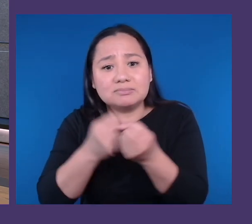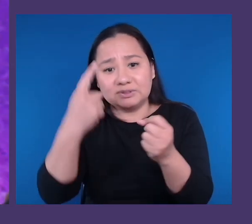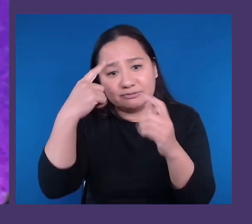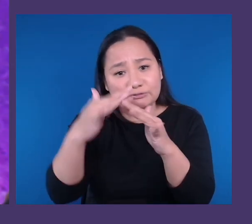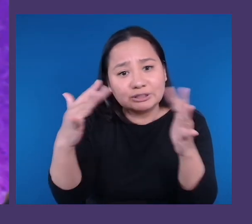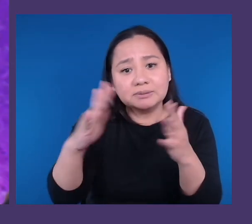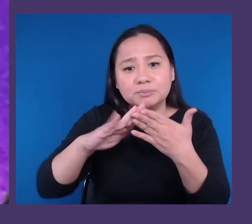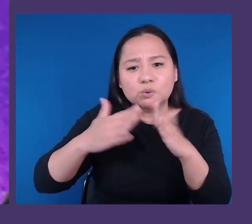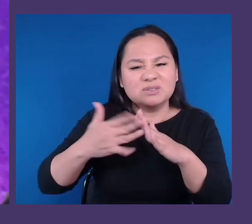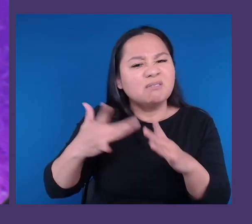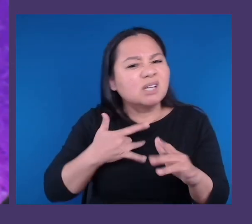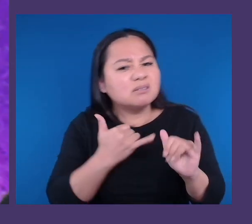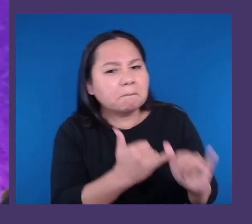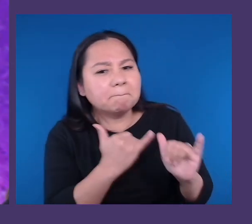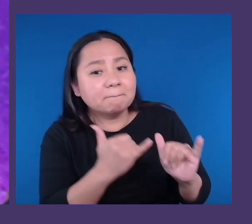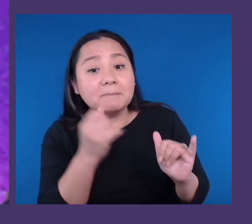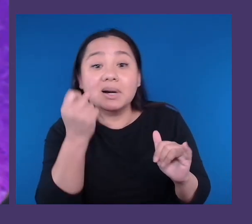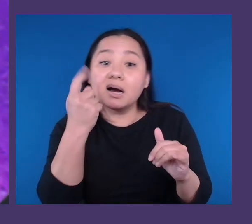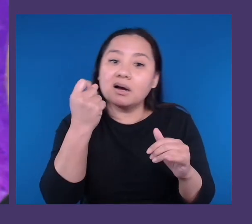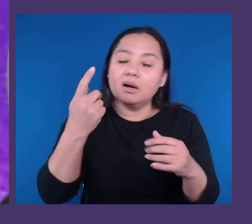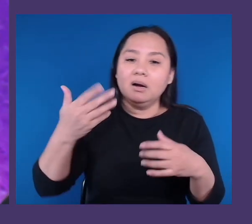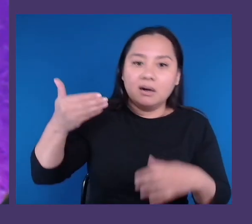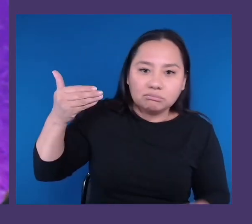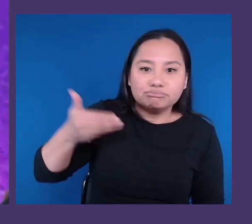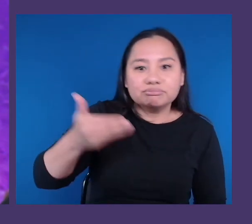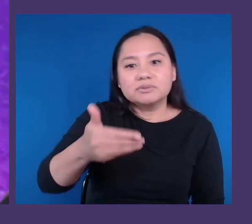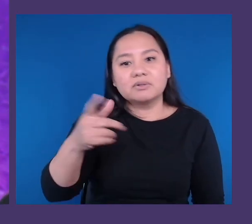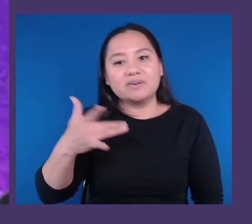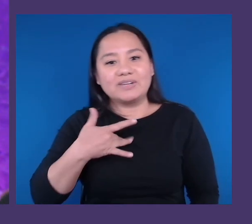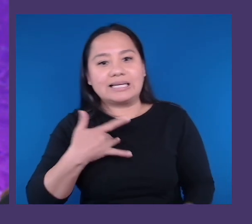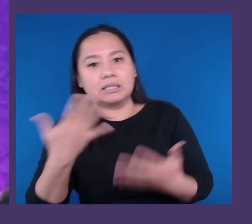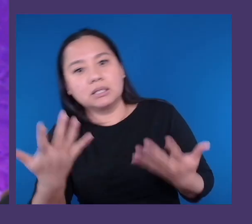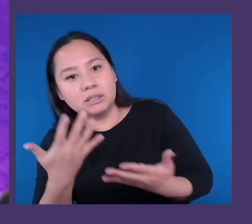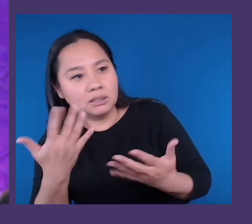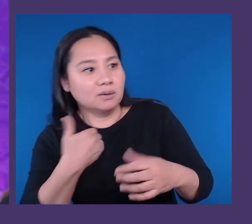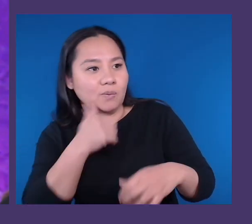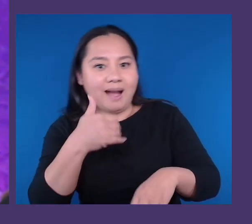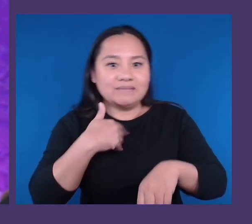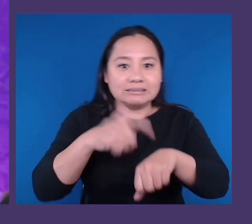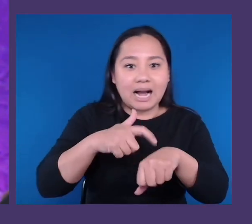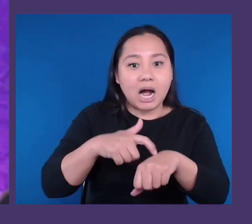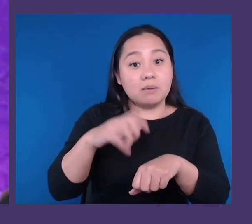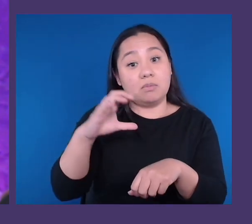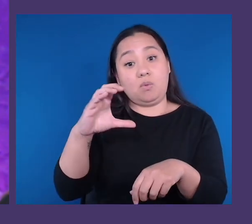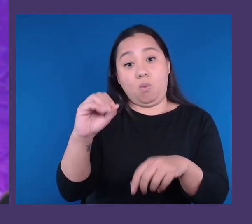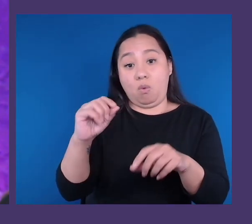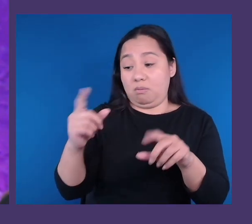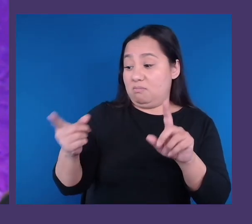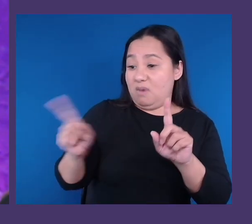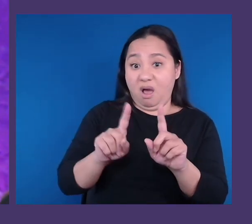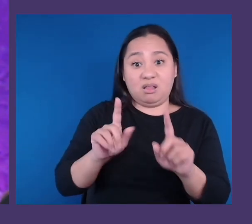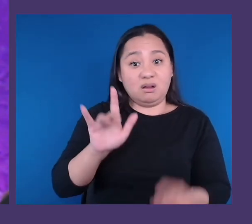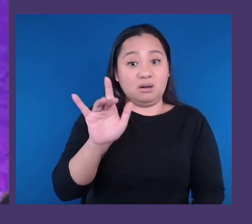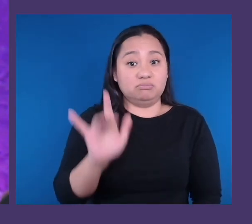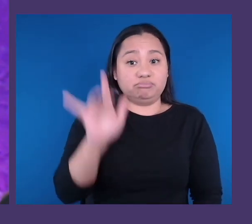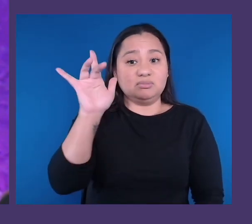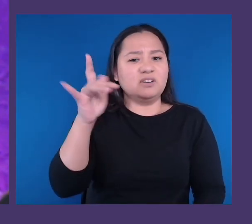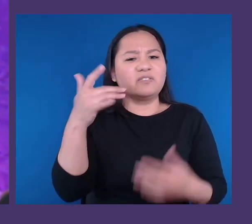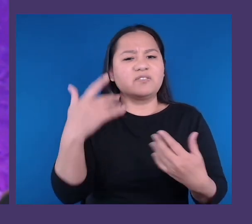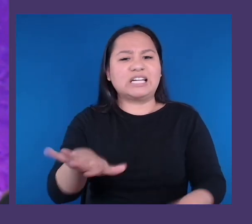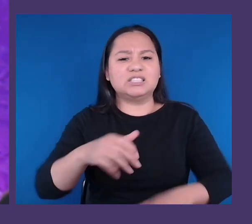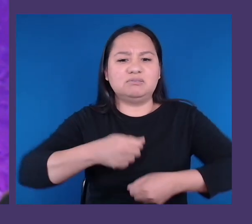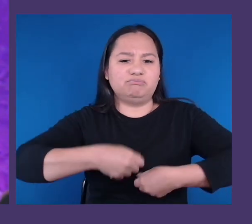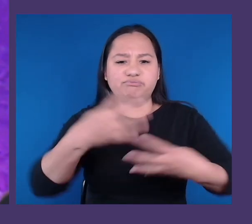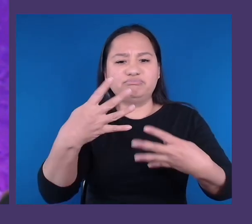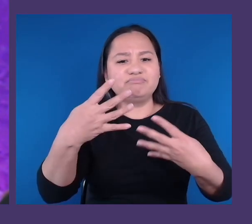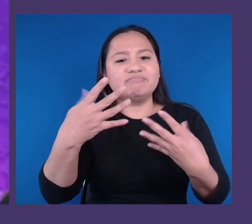And so, Copilot with one click, once you've already created everything you need for the meeting, you then click that button and you have all of that preparatory material that you can